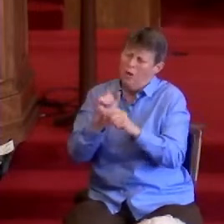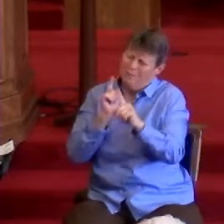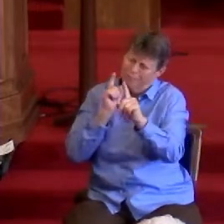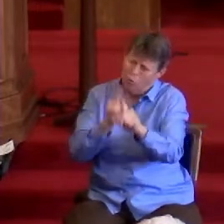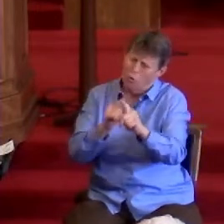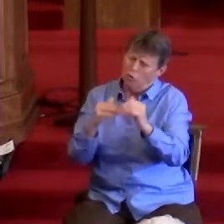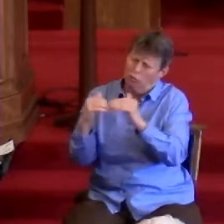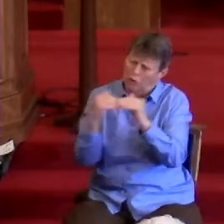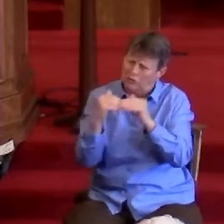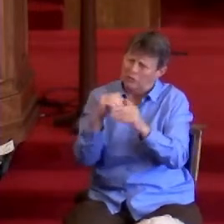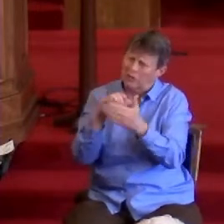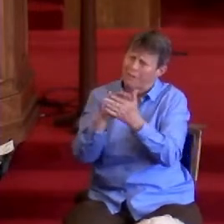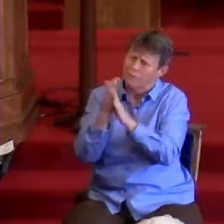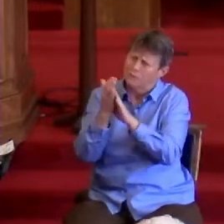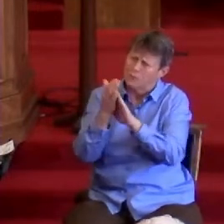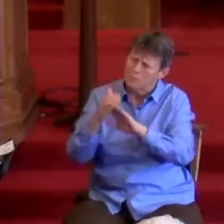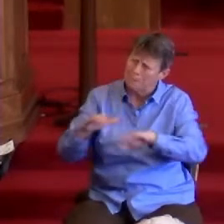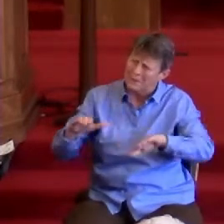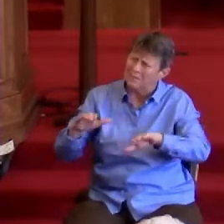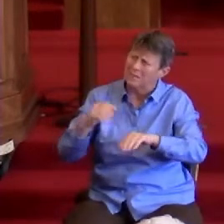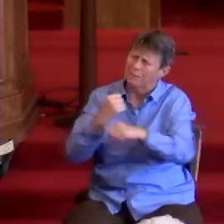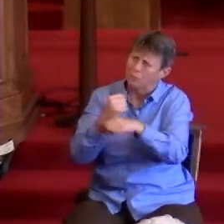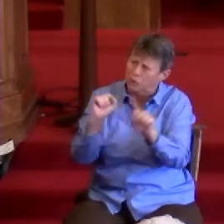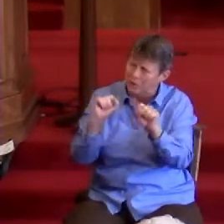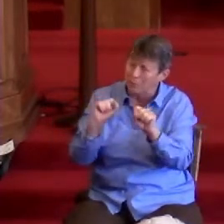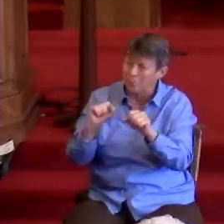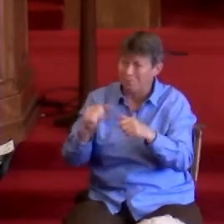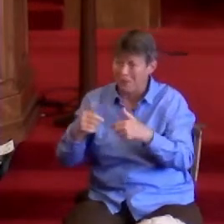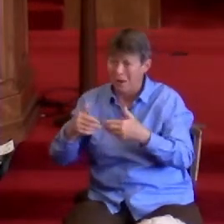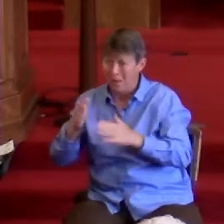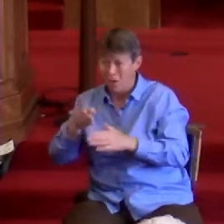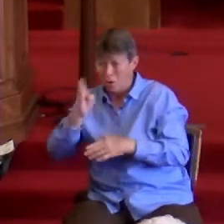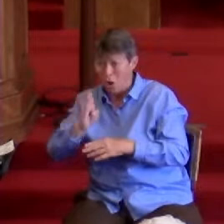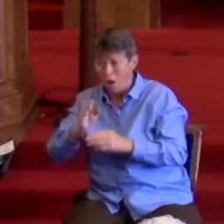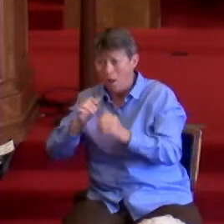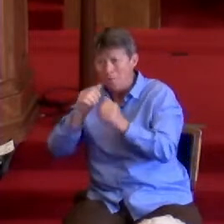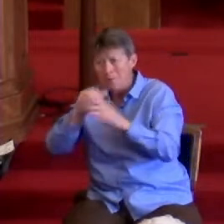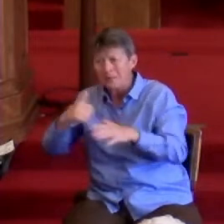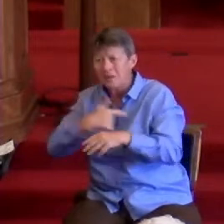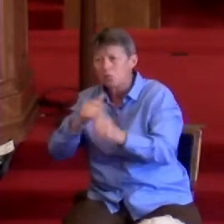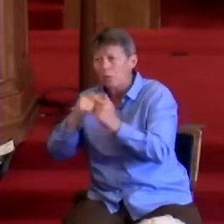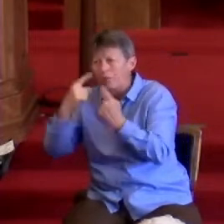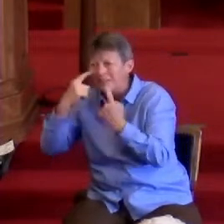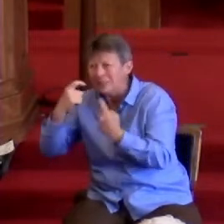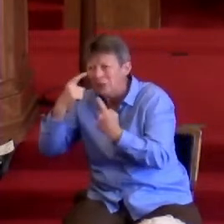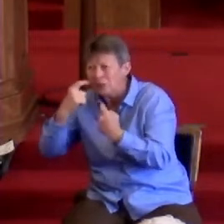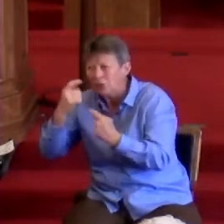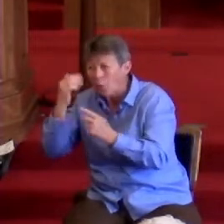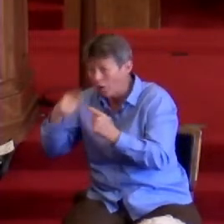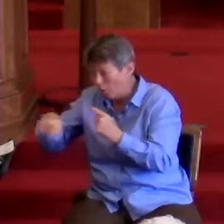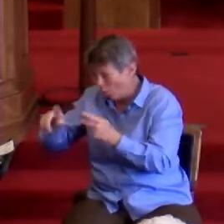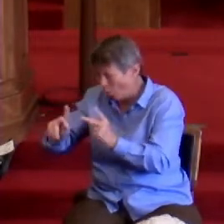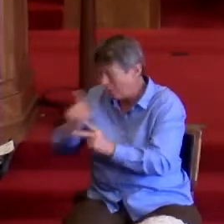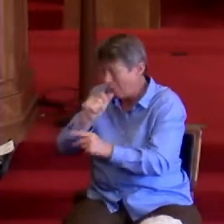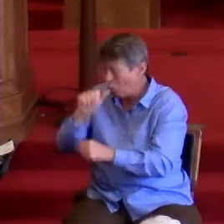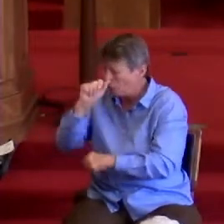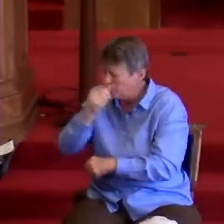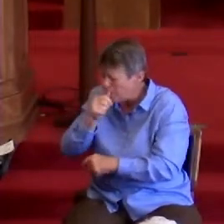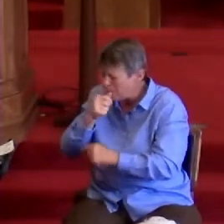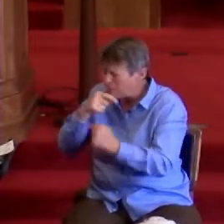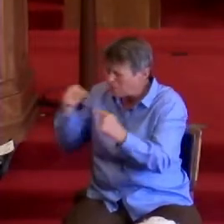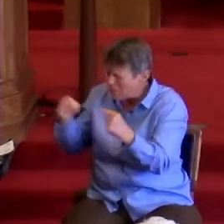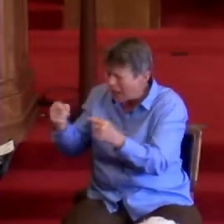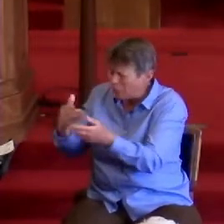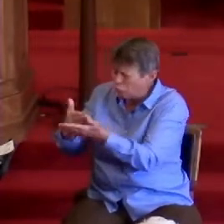May God bless us with tears to shed for those for whom they have suffering, pain and